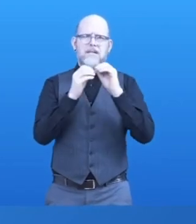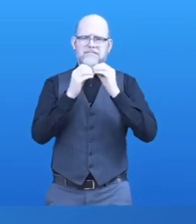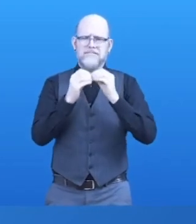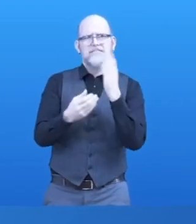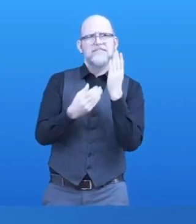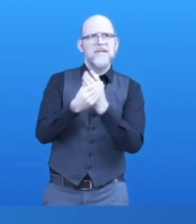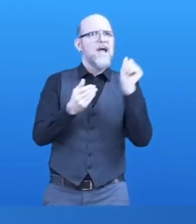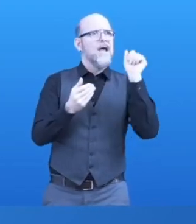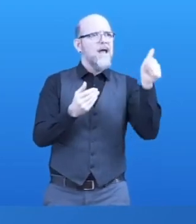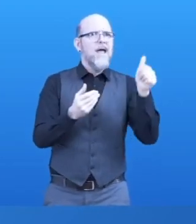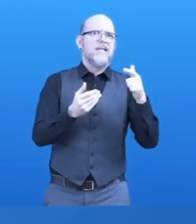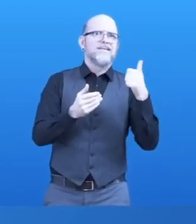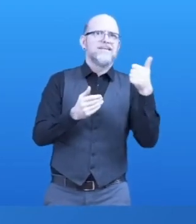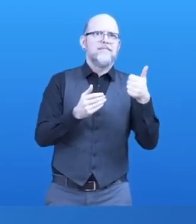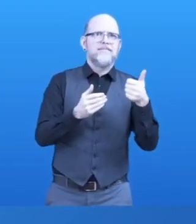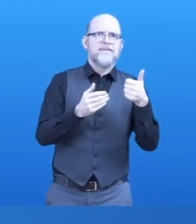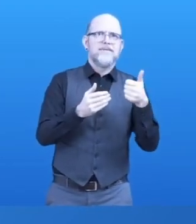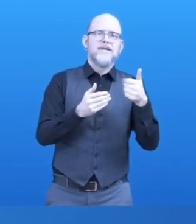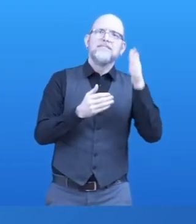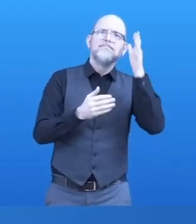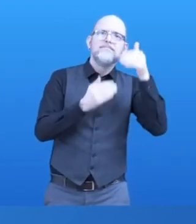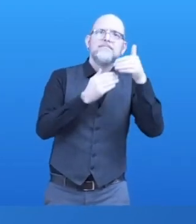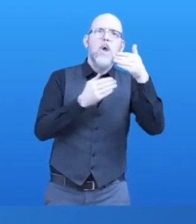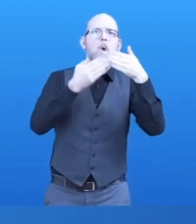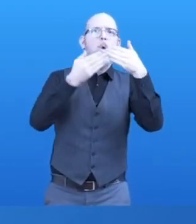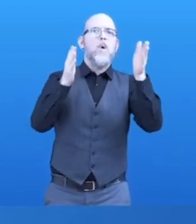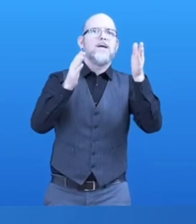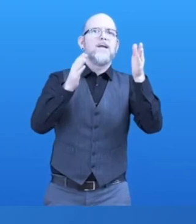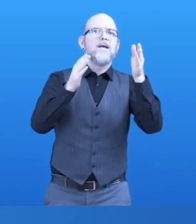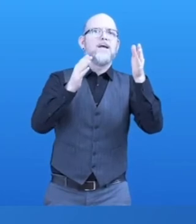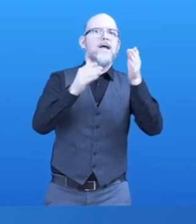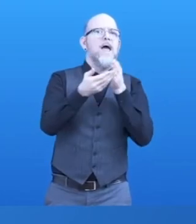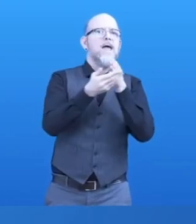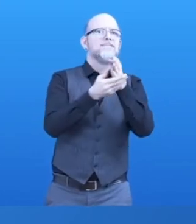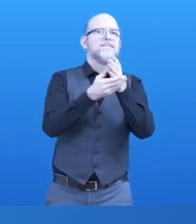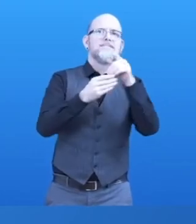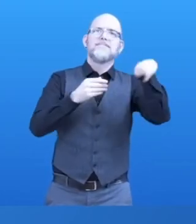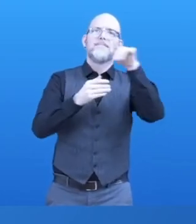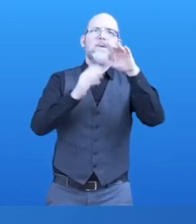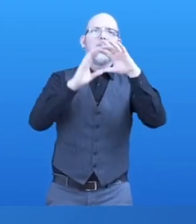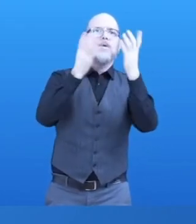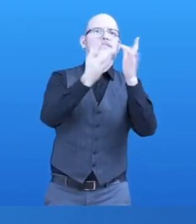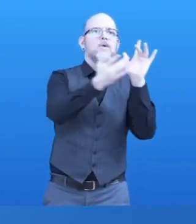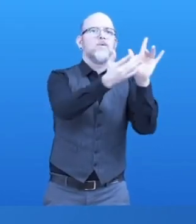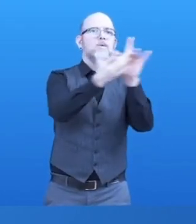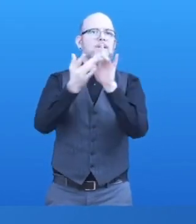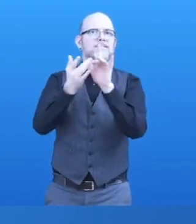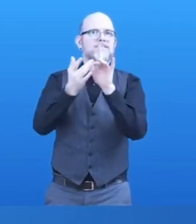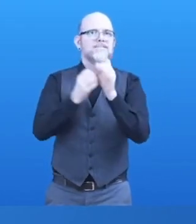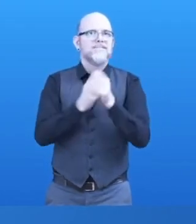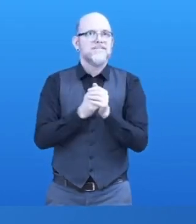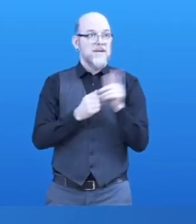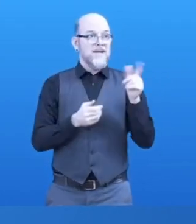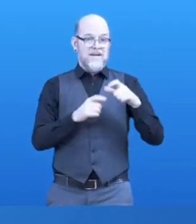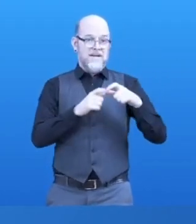A Braille keyboard can be very simple in design. Oskar consists of 8 switches and a microcontroller.